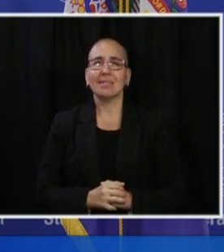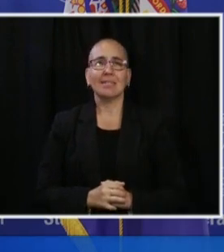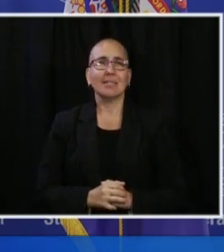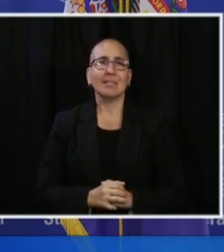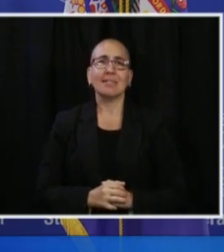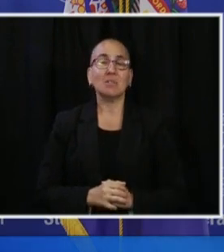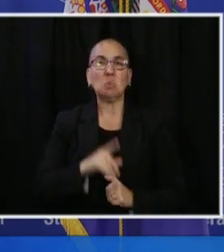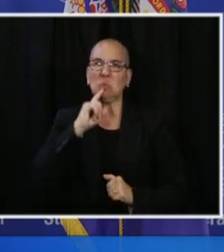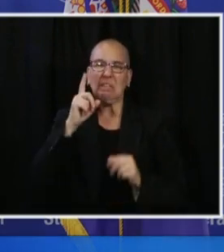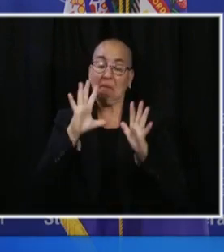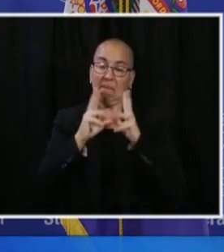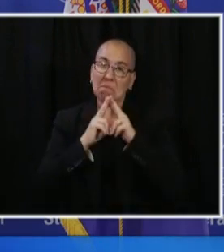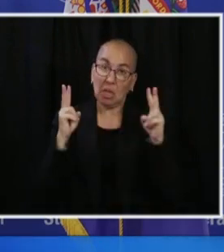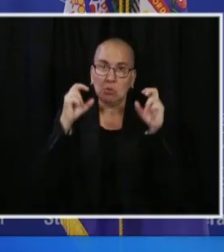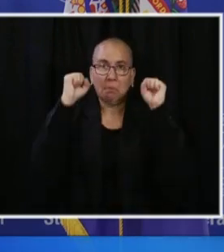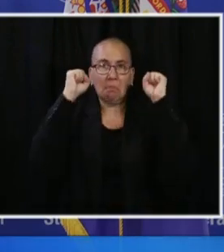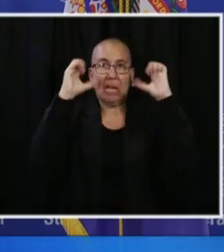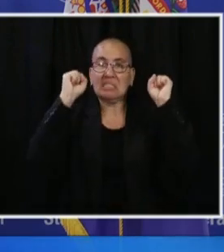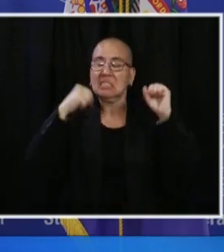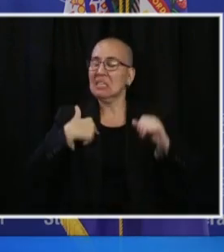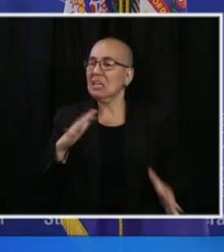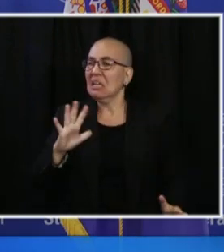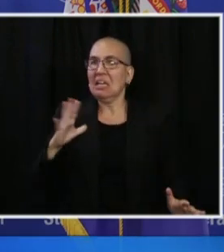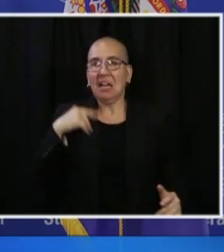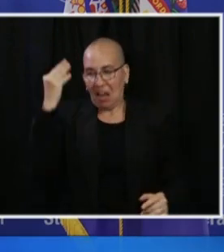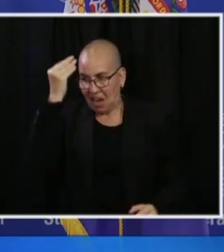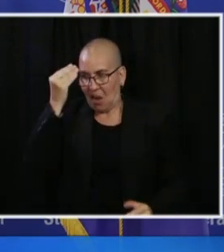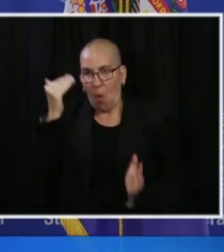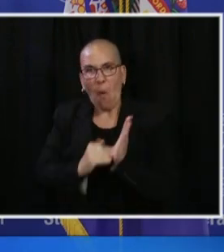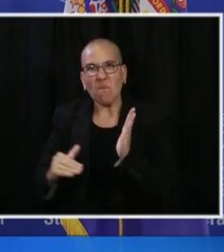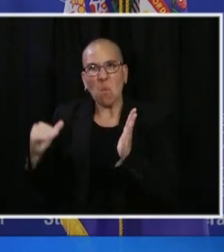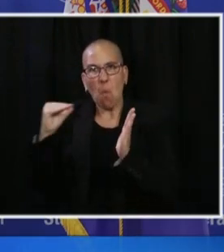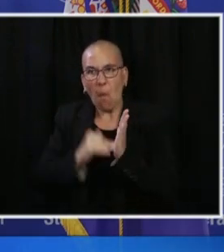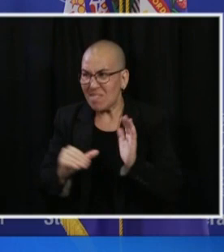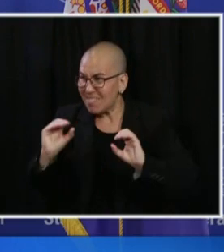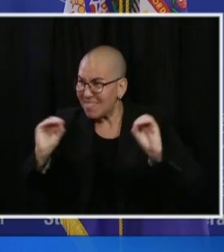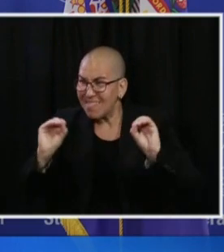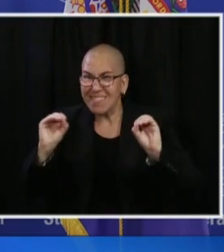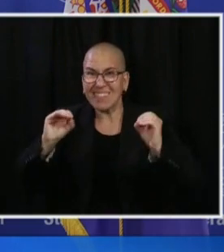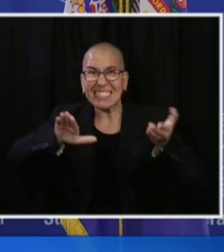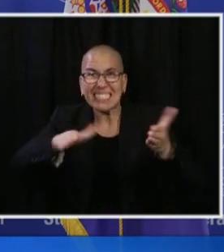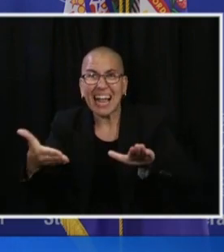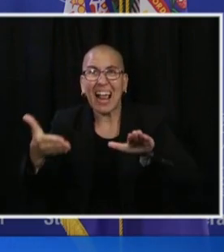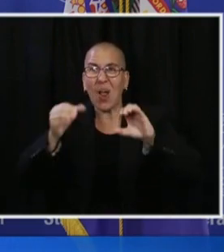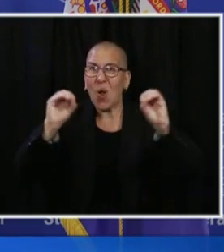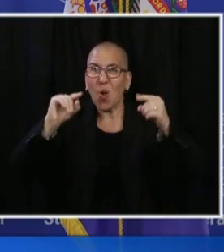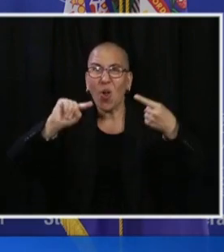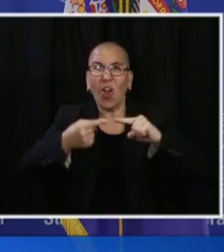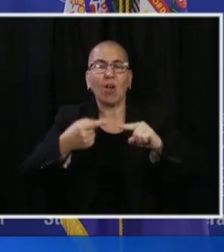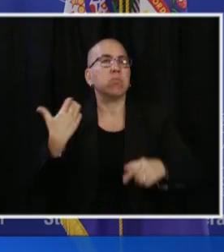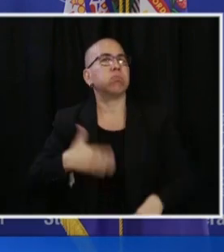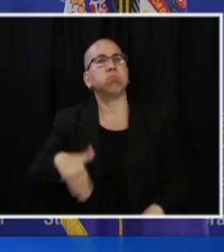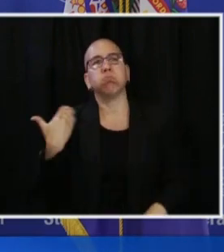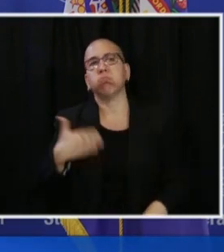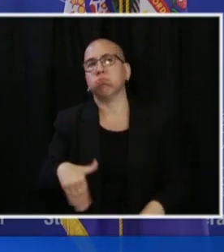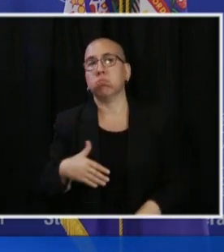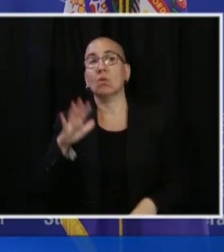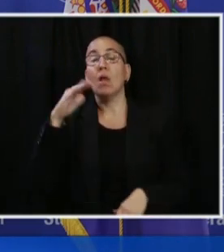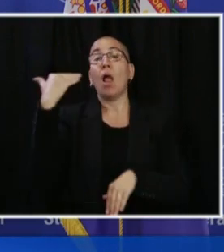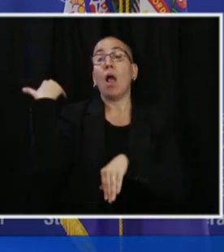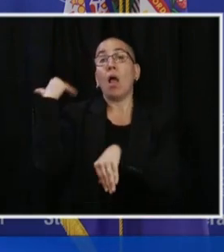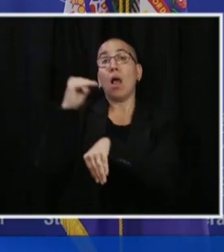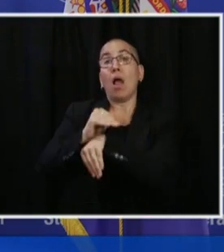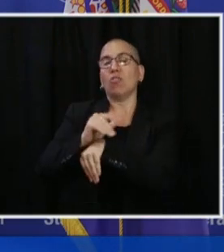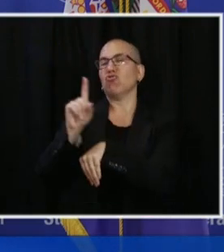thing of no deaths, no injuries, and last night, report of one fire that is still under